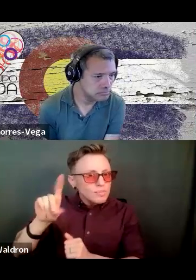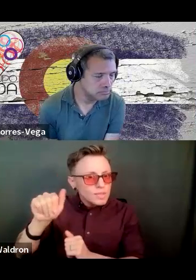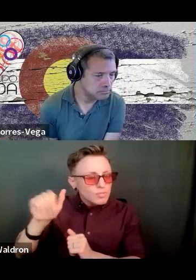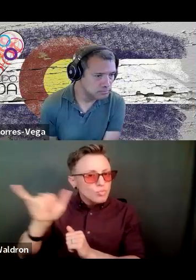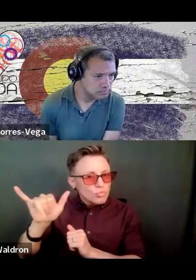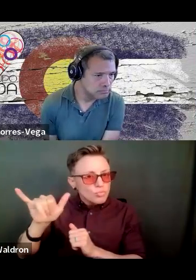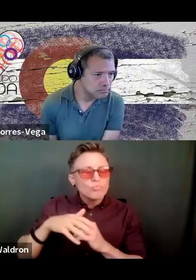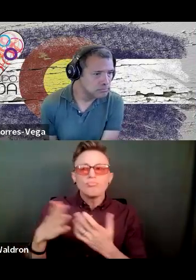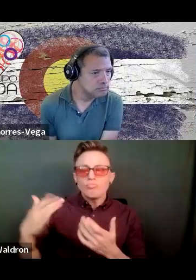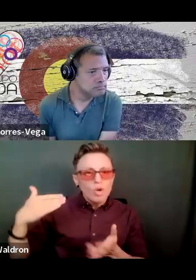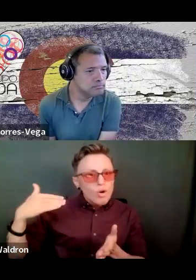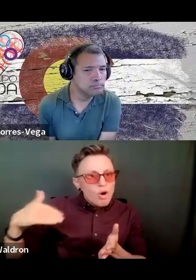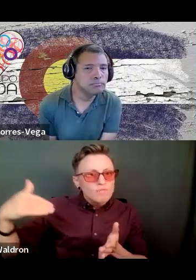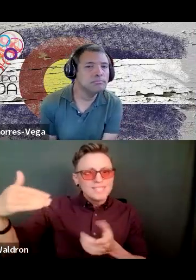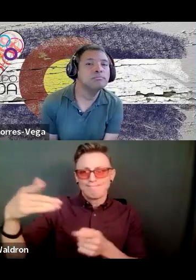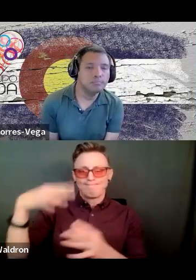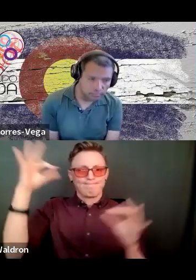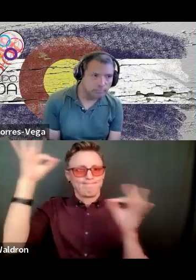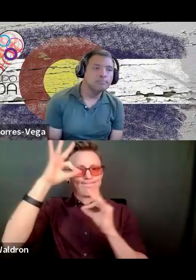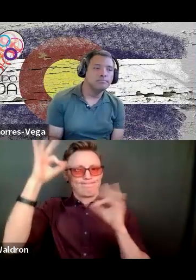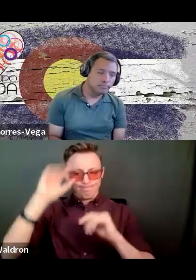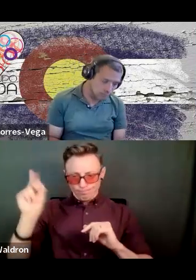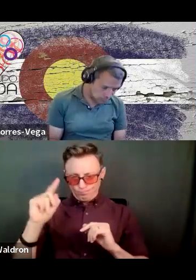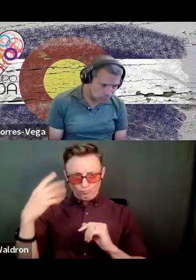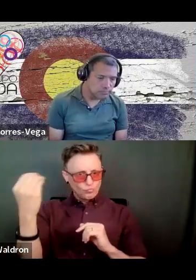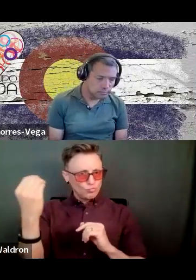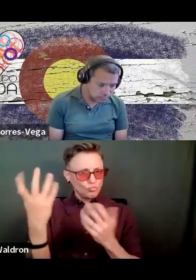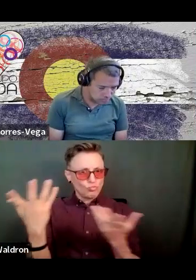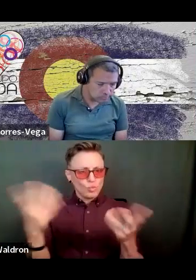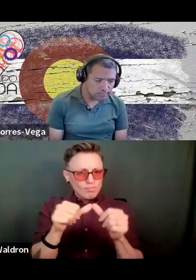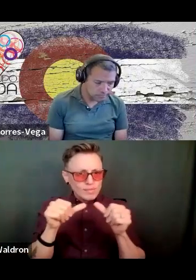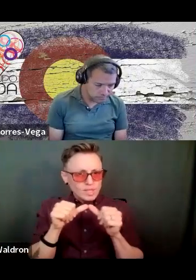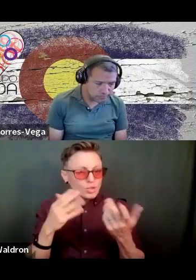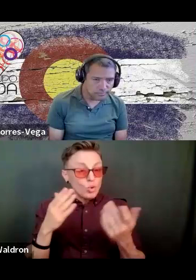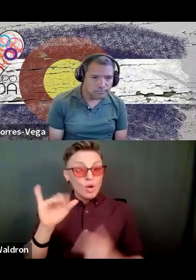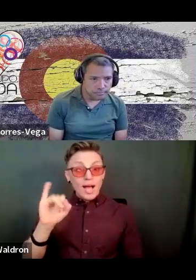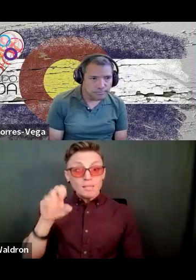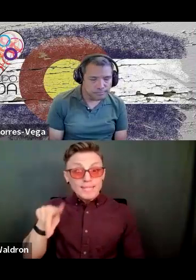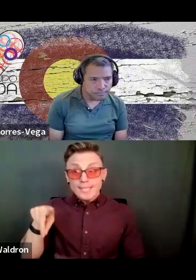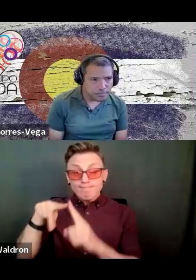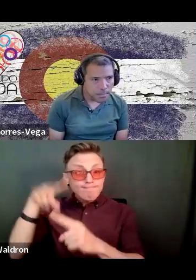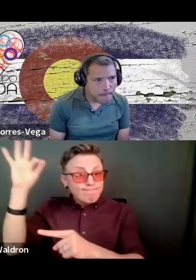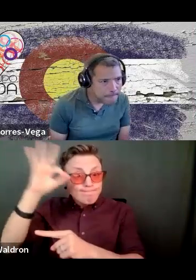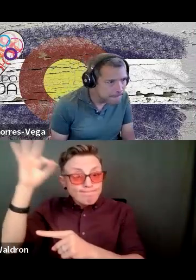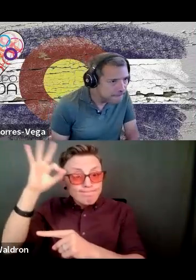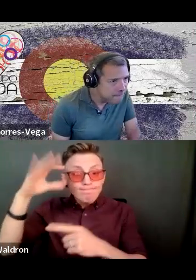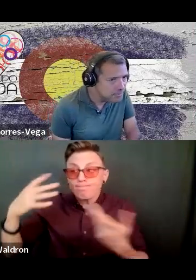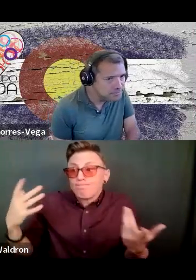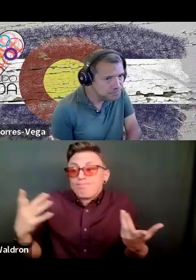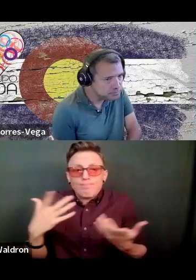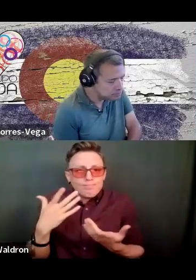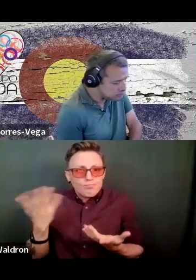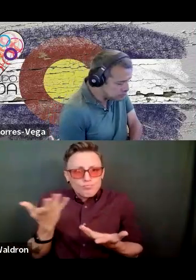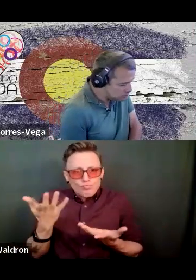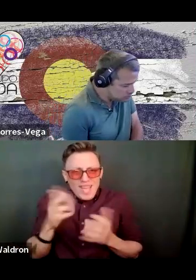Many times they had no inclination on where to go. They had no idea about the IEP. They had no idea how to get the school